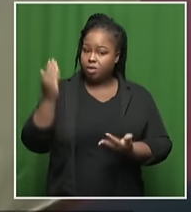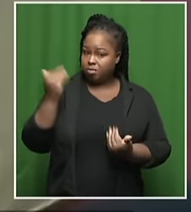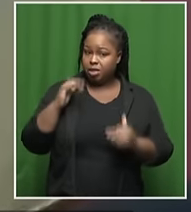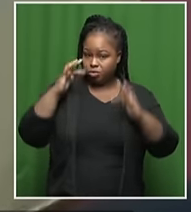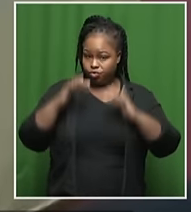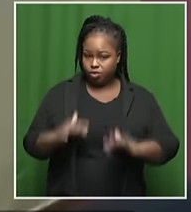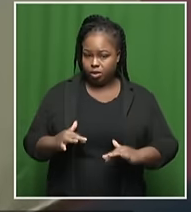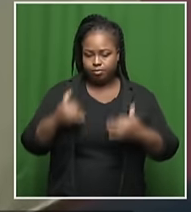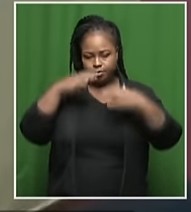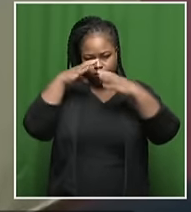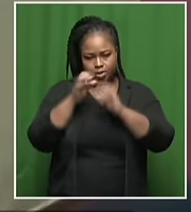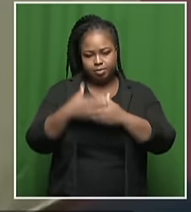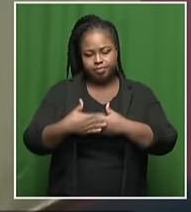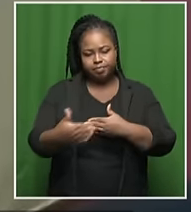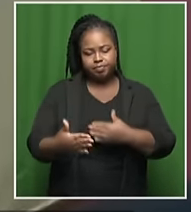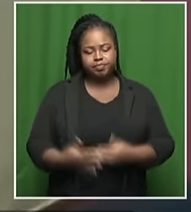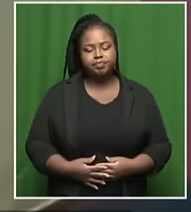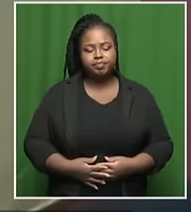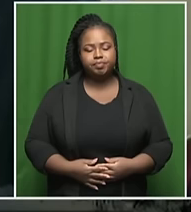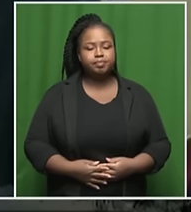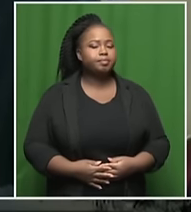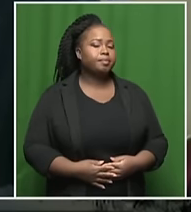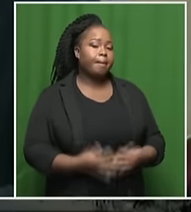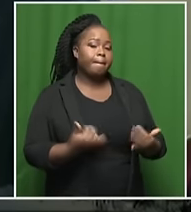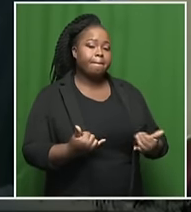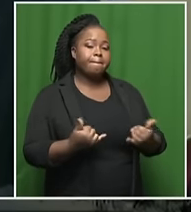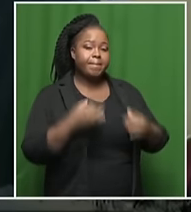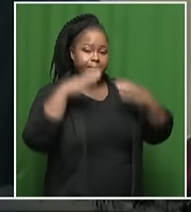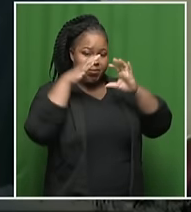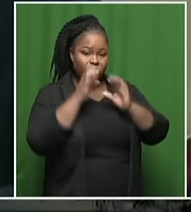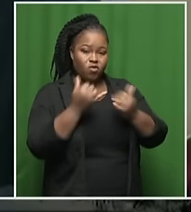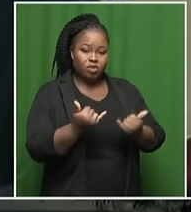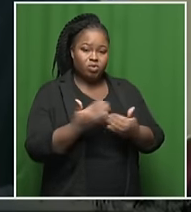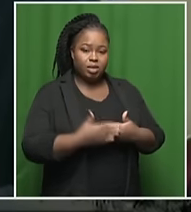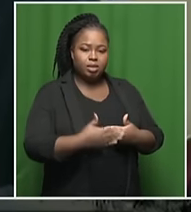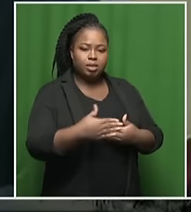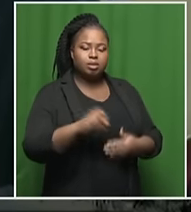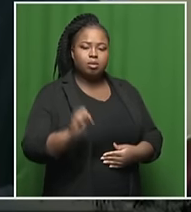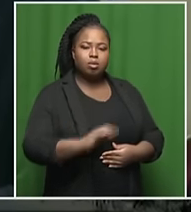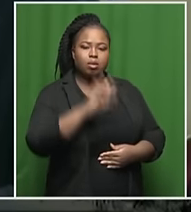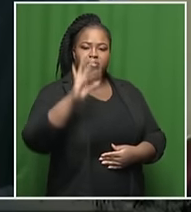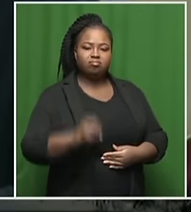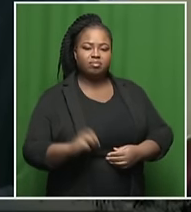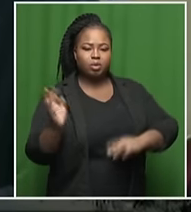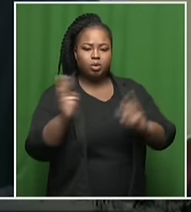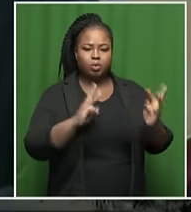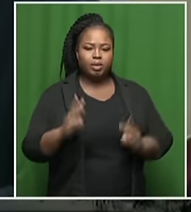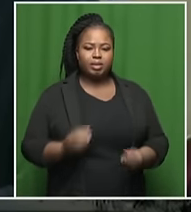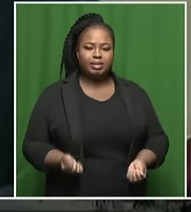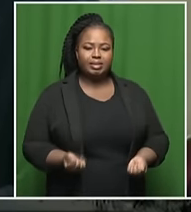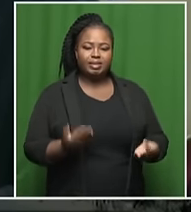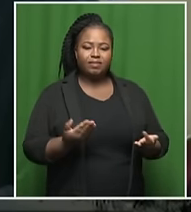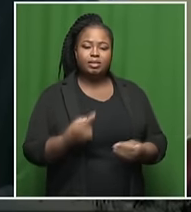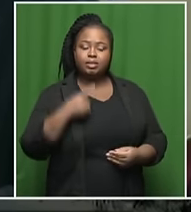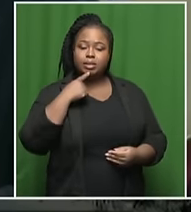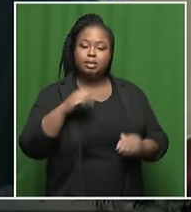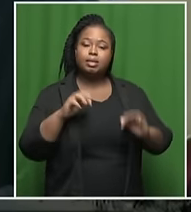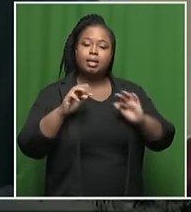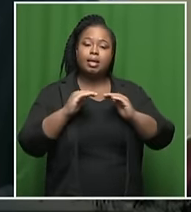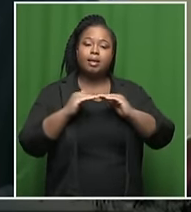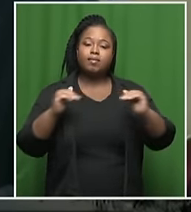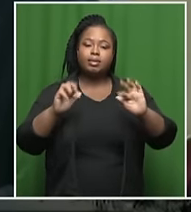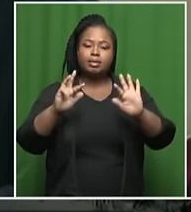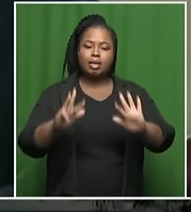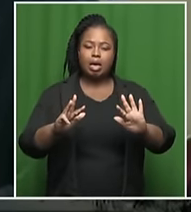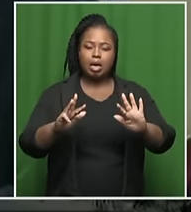today's focus will also be. And speaking of today's focus, the South African Weather Service issuing a level nine warning.